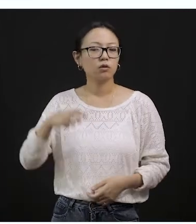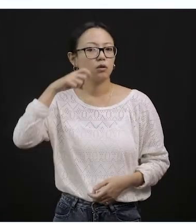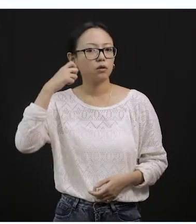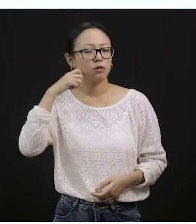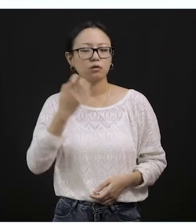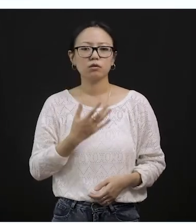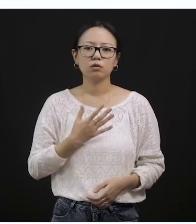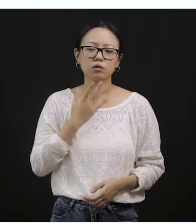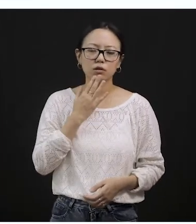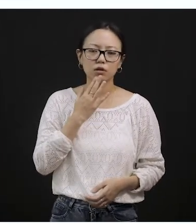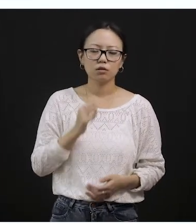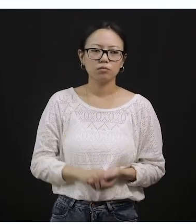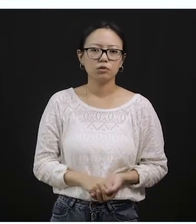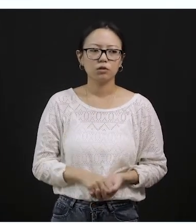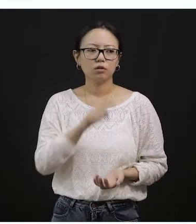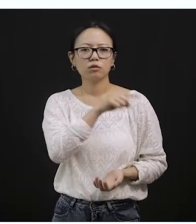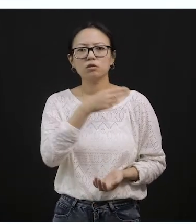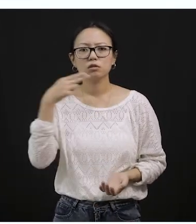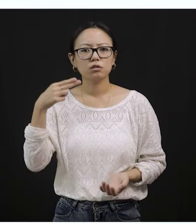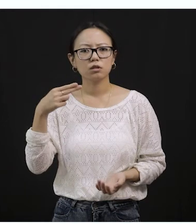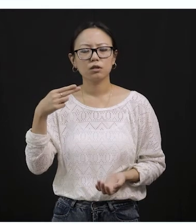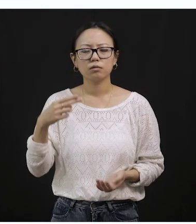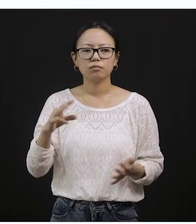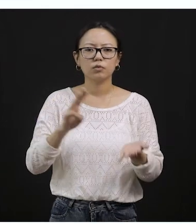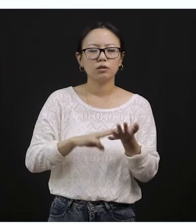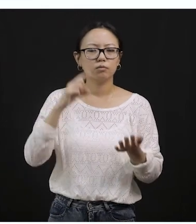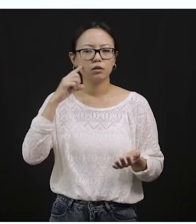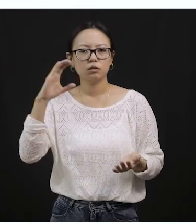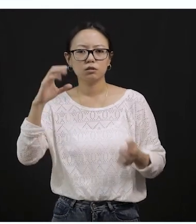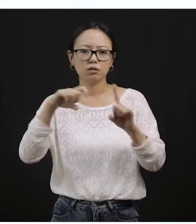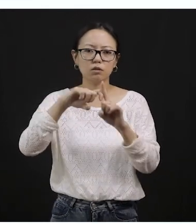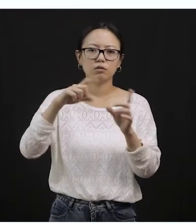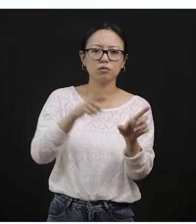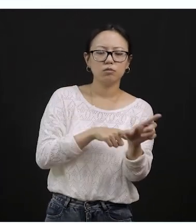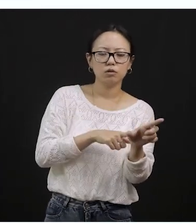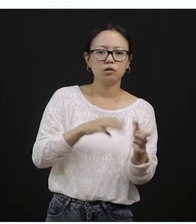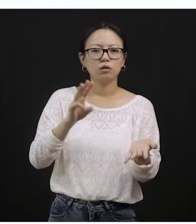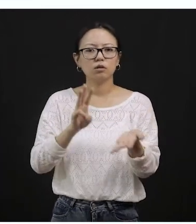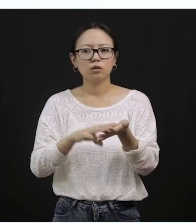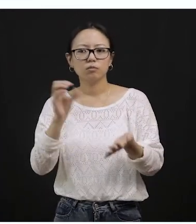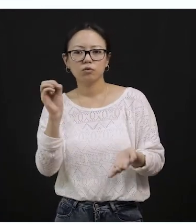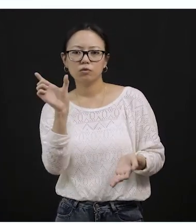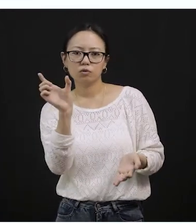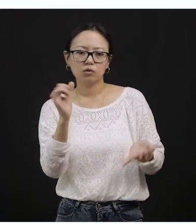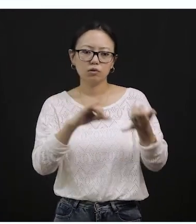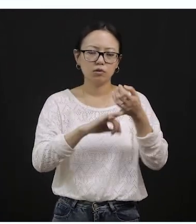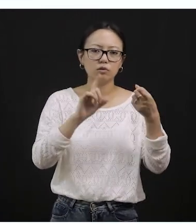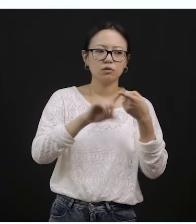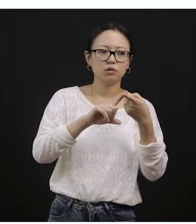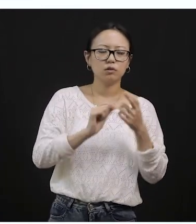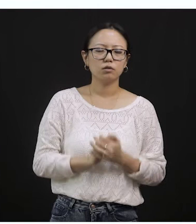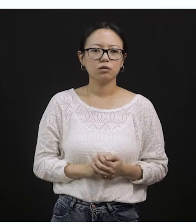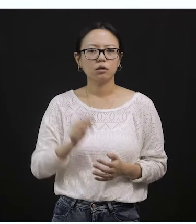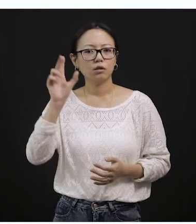cartoon character is Mickey Mouse. Yeah? This is a very courageous cartoon character and she's just